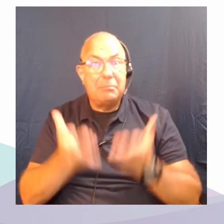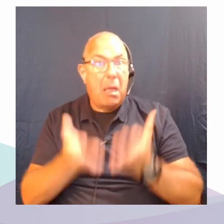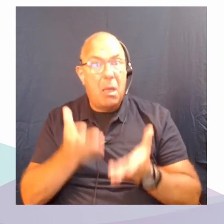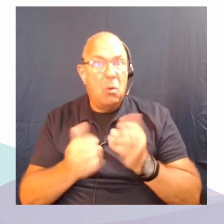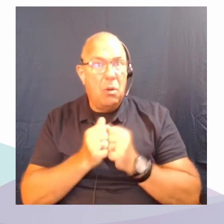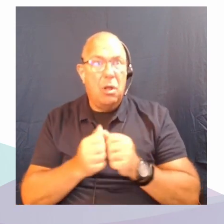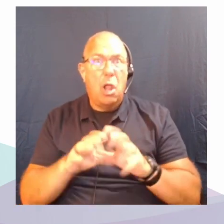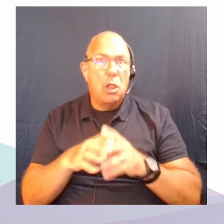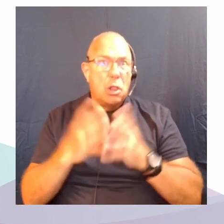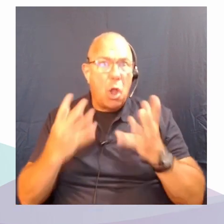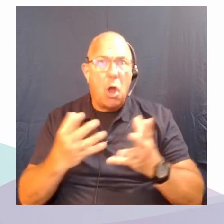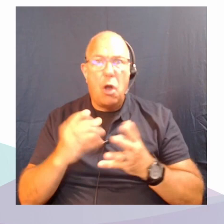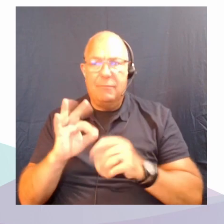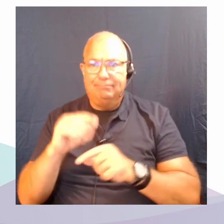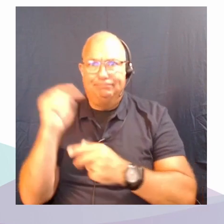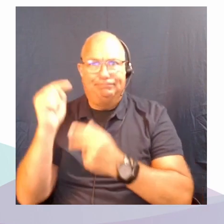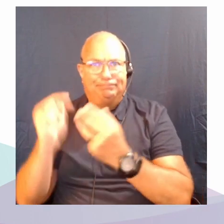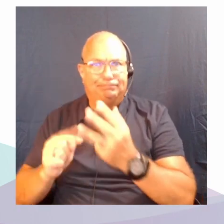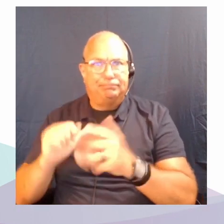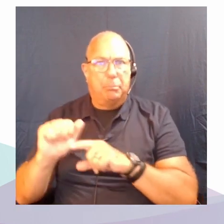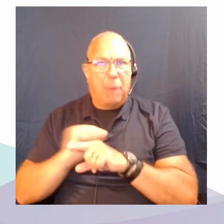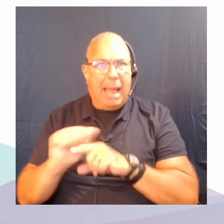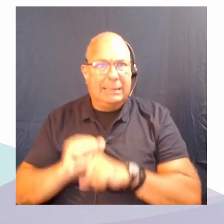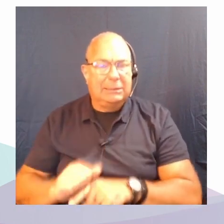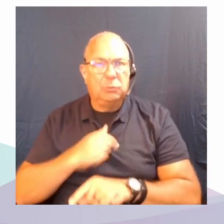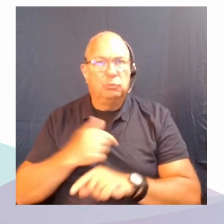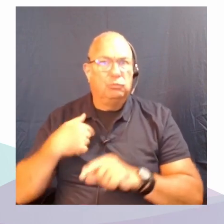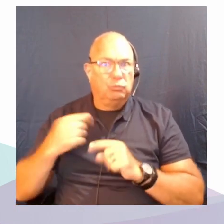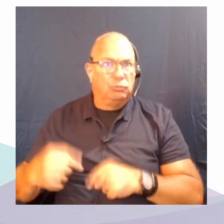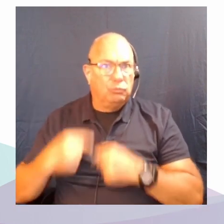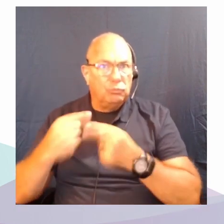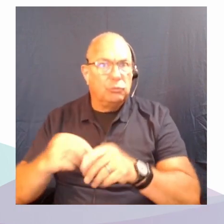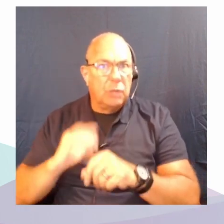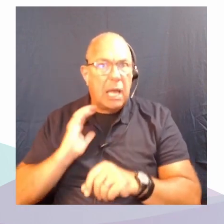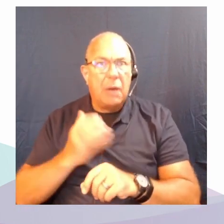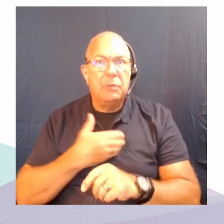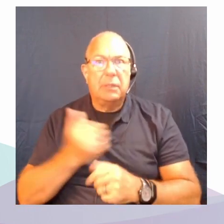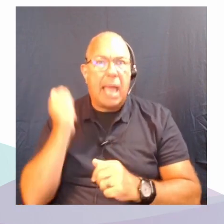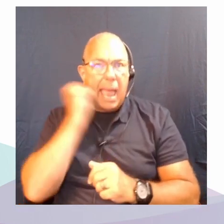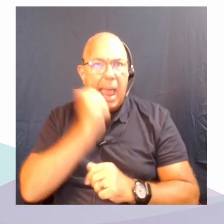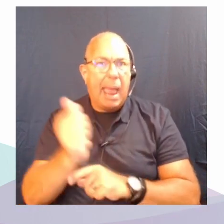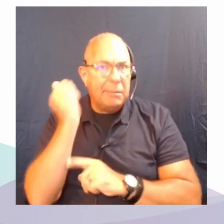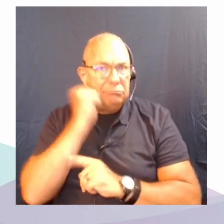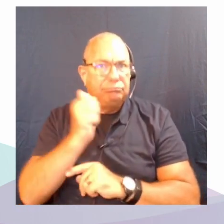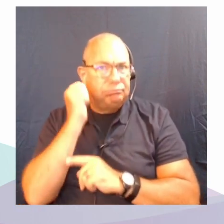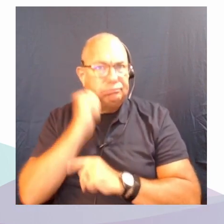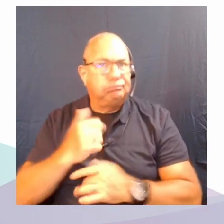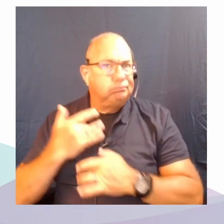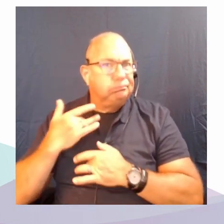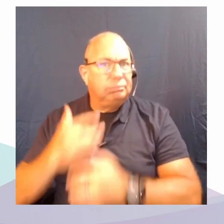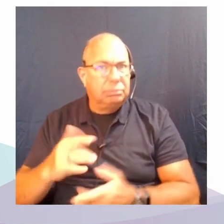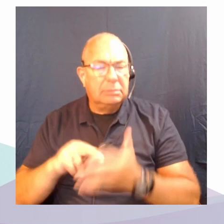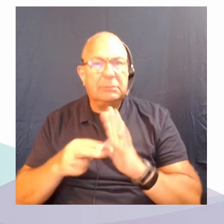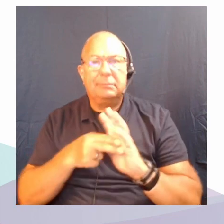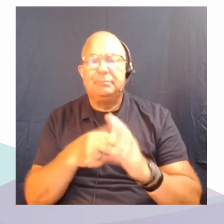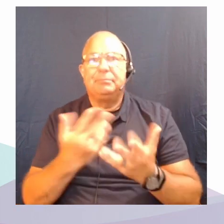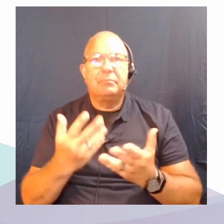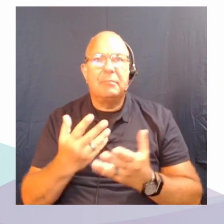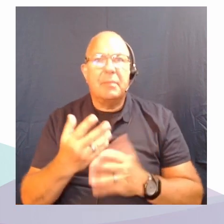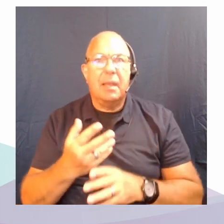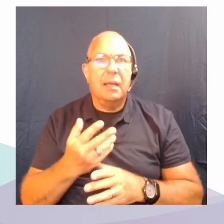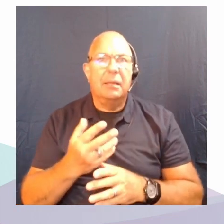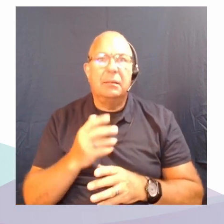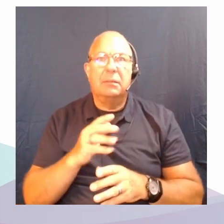that we normally do in our common everyday life, lack of air travel, less